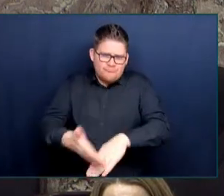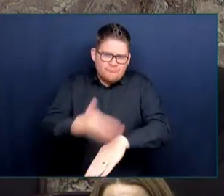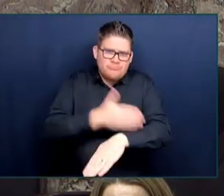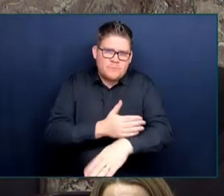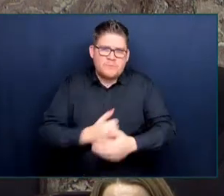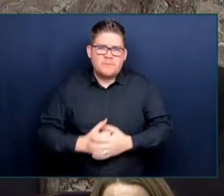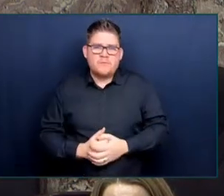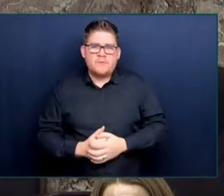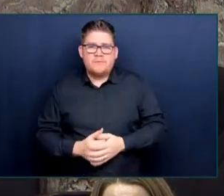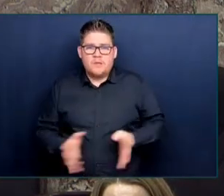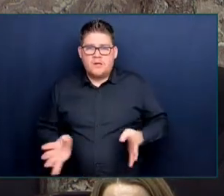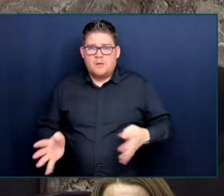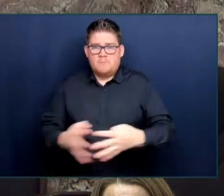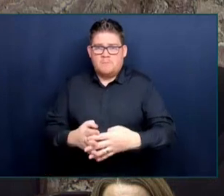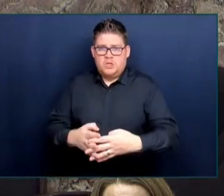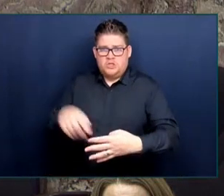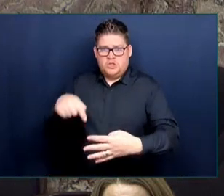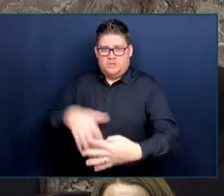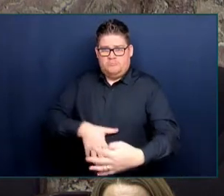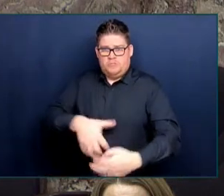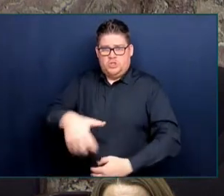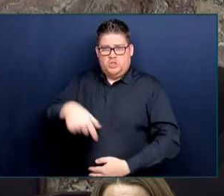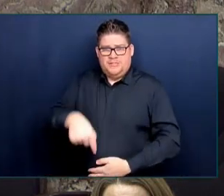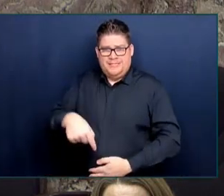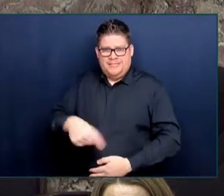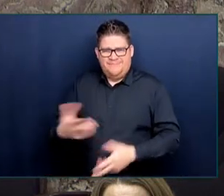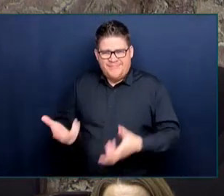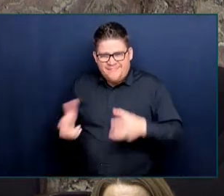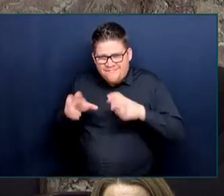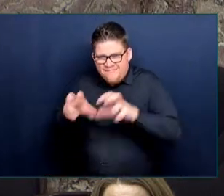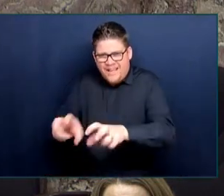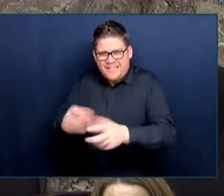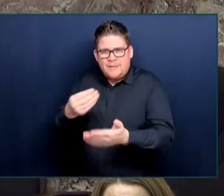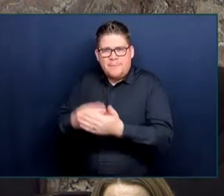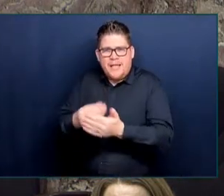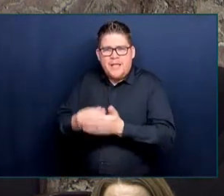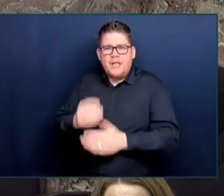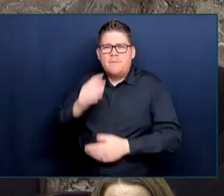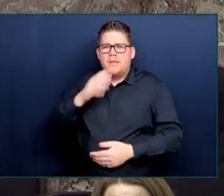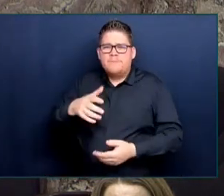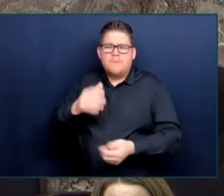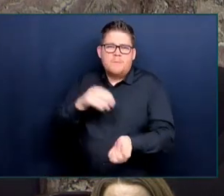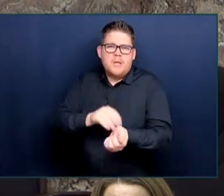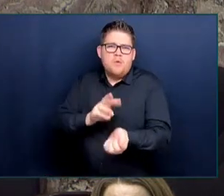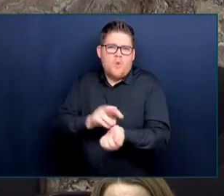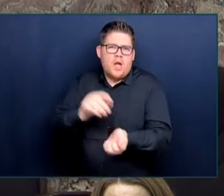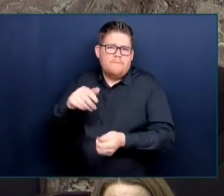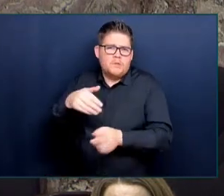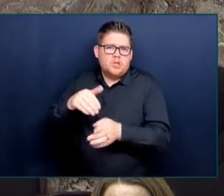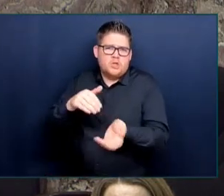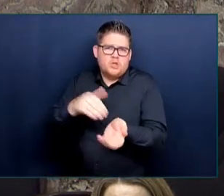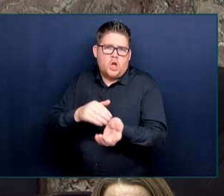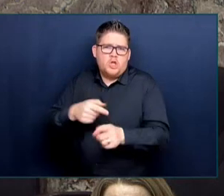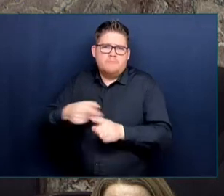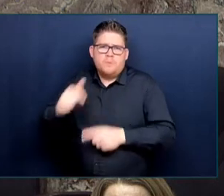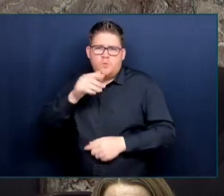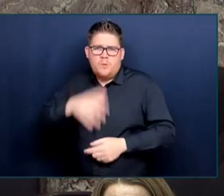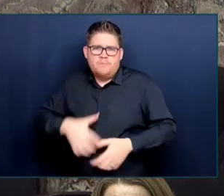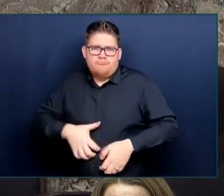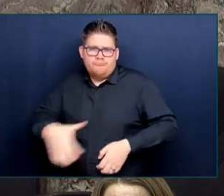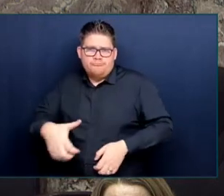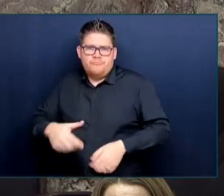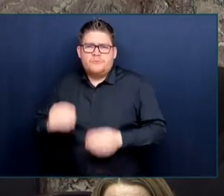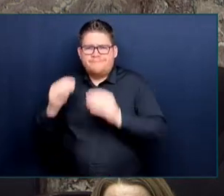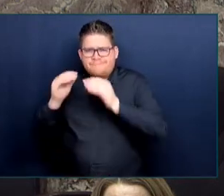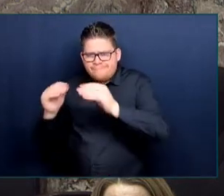significant investments in midwives and the significant investments we need to increase training spaces for doctors and nurses and nurse